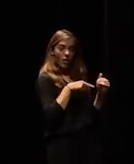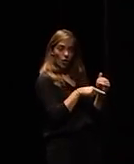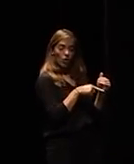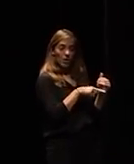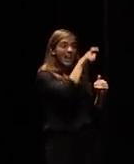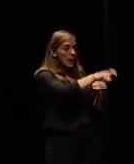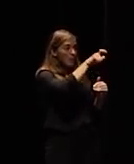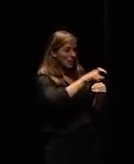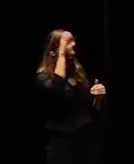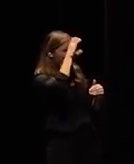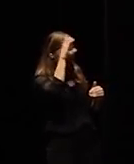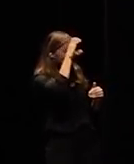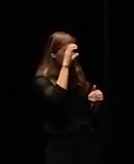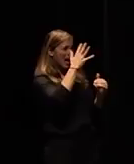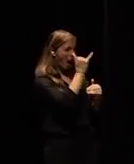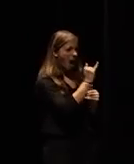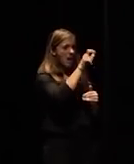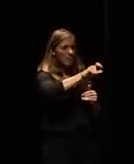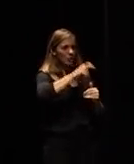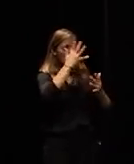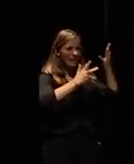mathematicians engineers we're fine